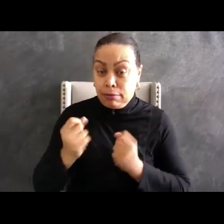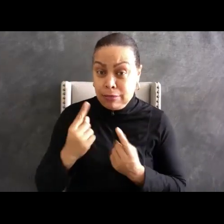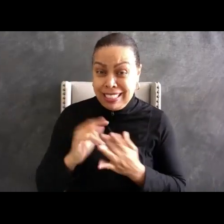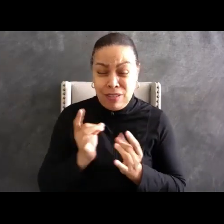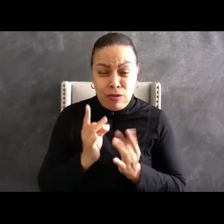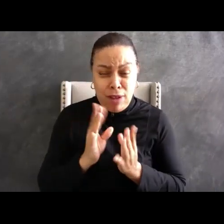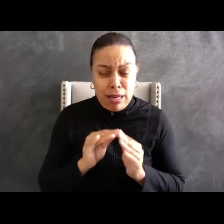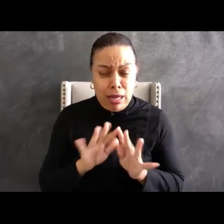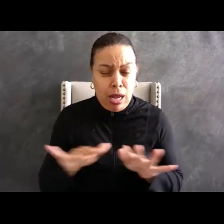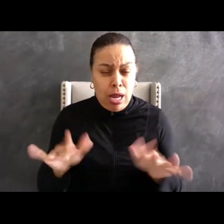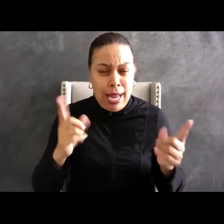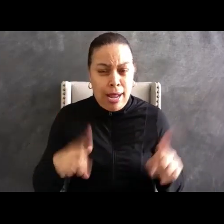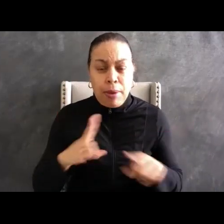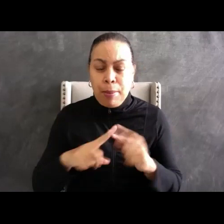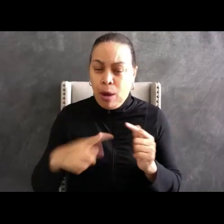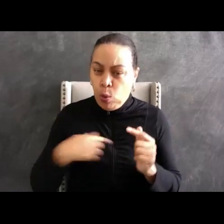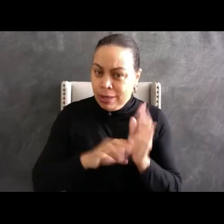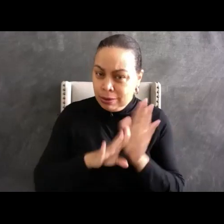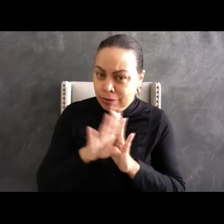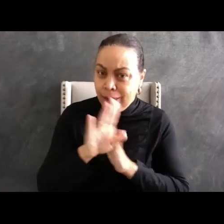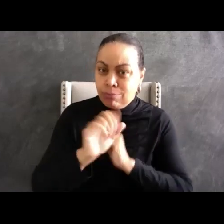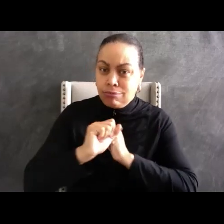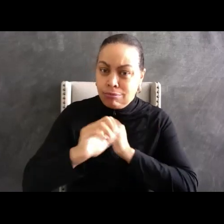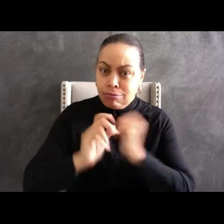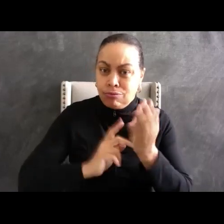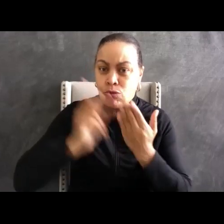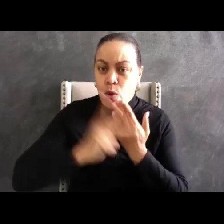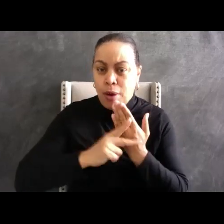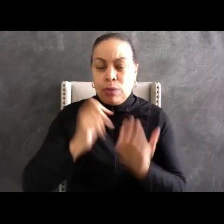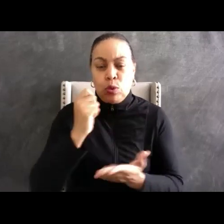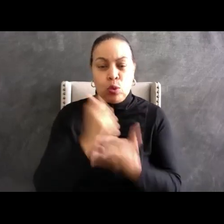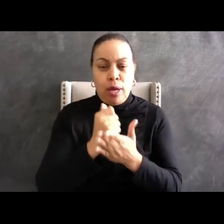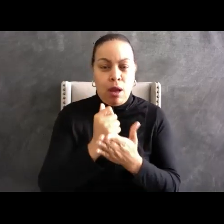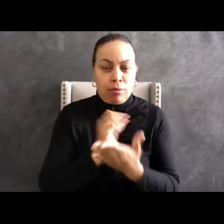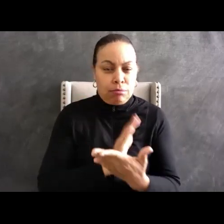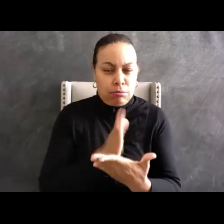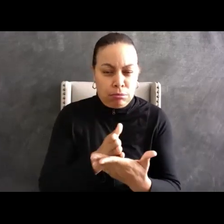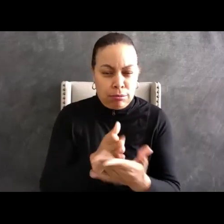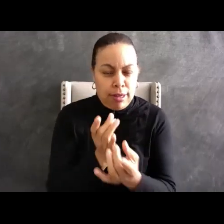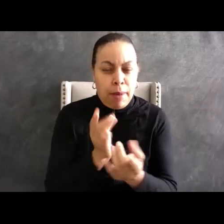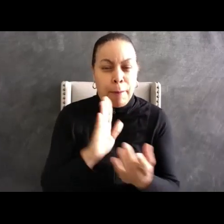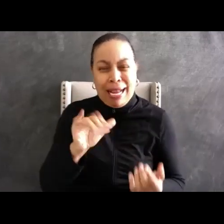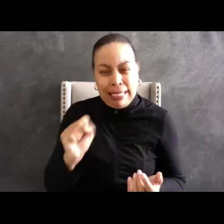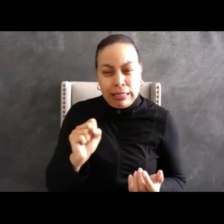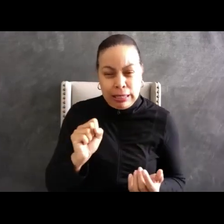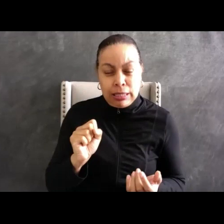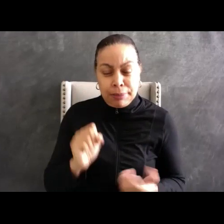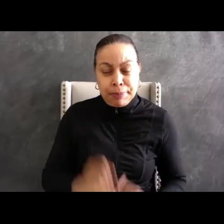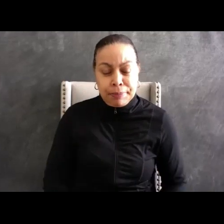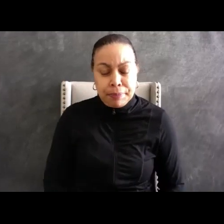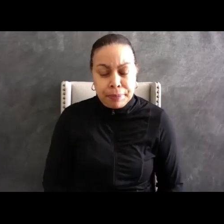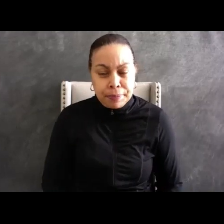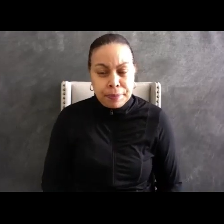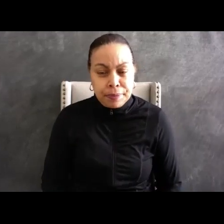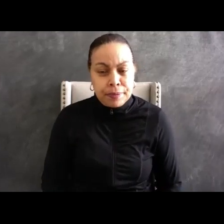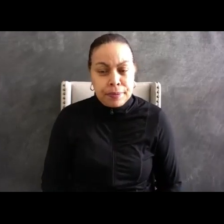public awareness campaigns in an effort to stem the societal bias. While it has taken significant time to improve the